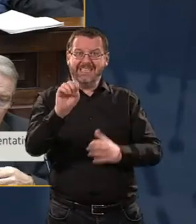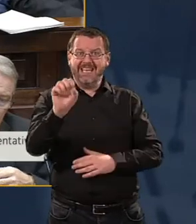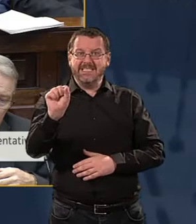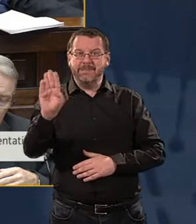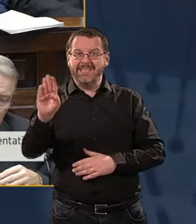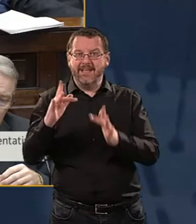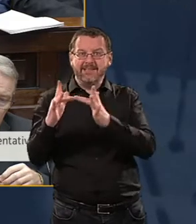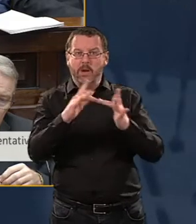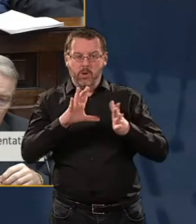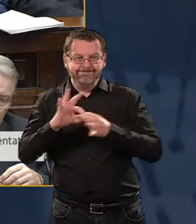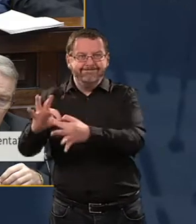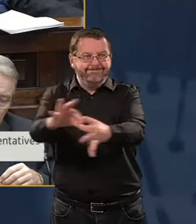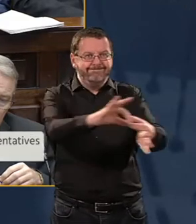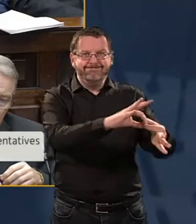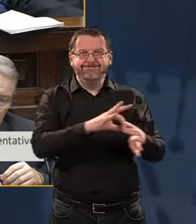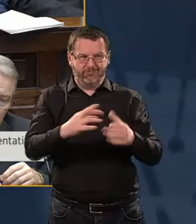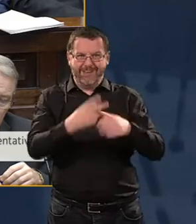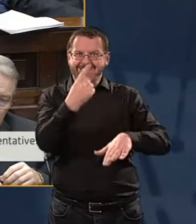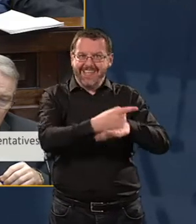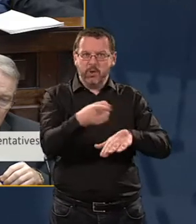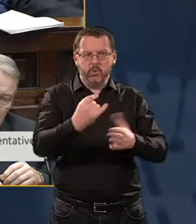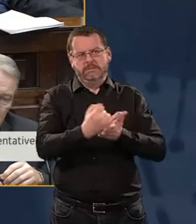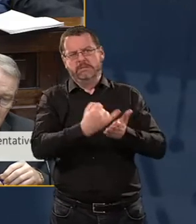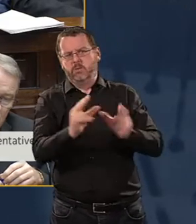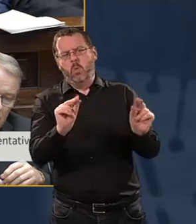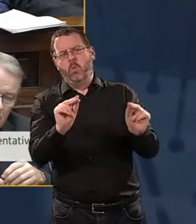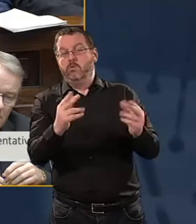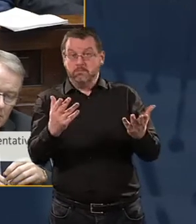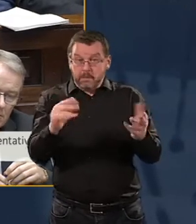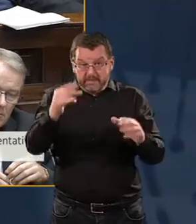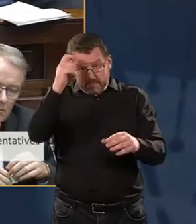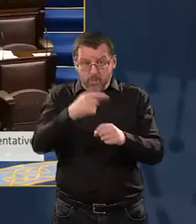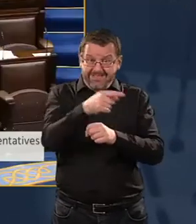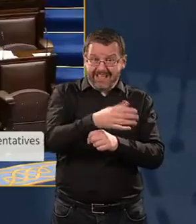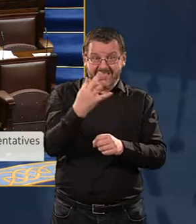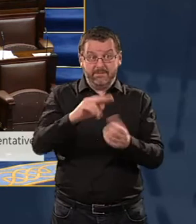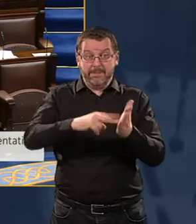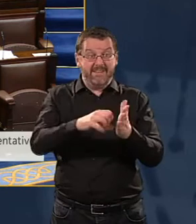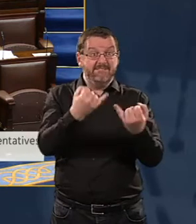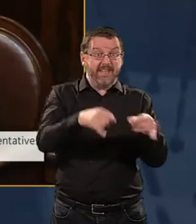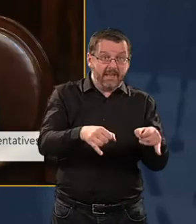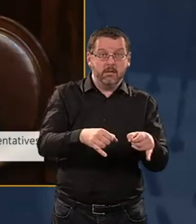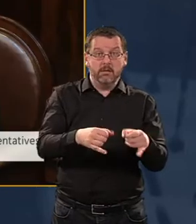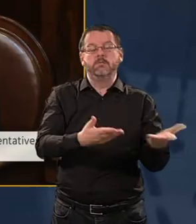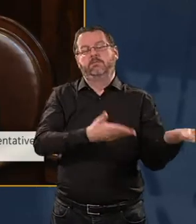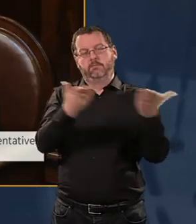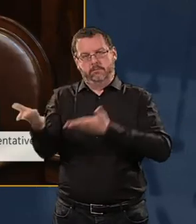network such as that. You have resisted that thus far. Will you consider it if it comes to it? The Taoiseach, please.